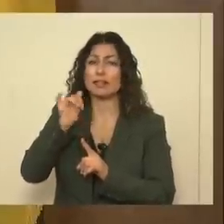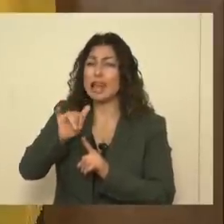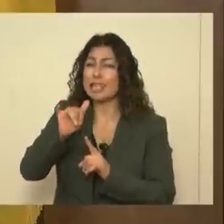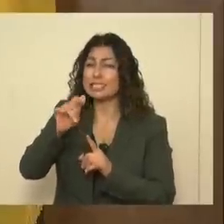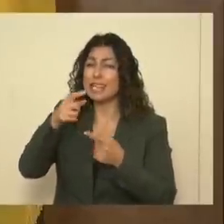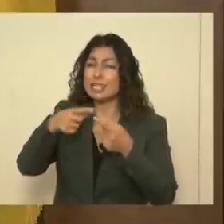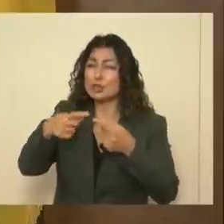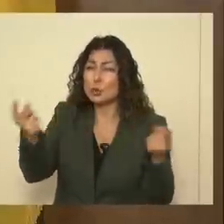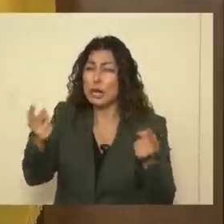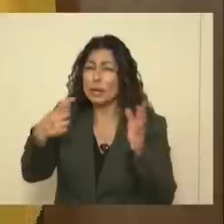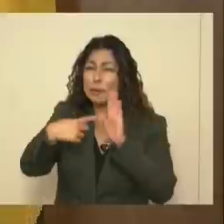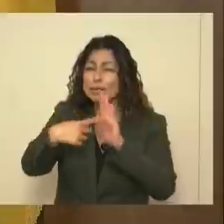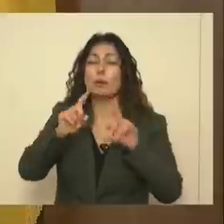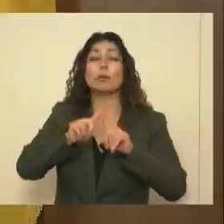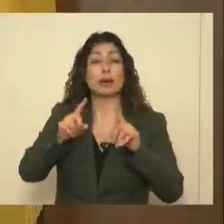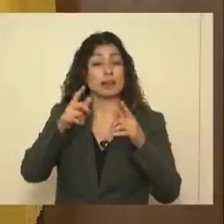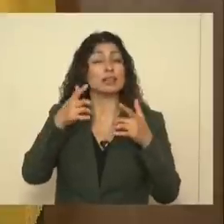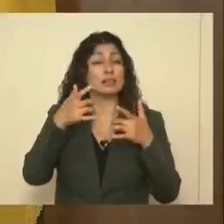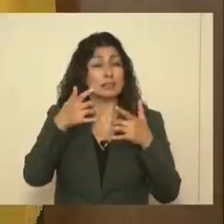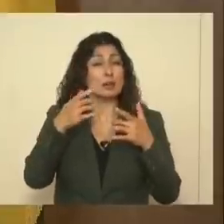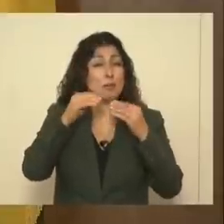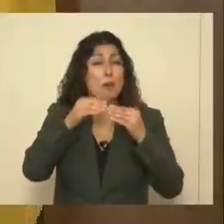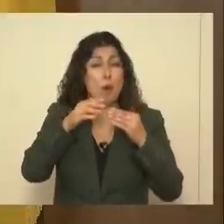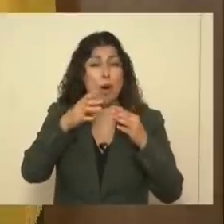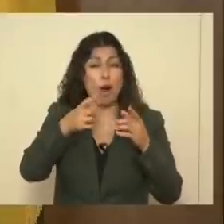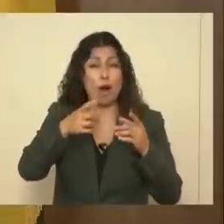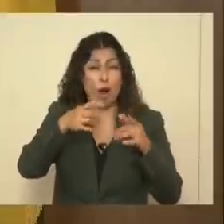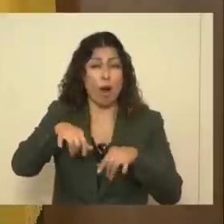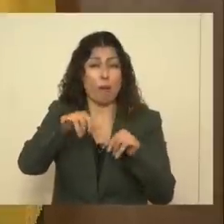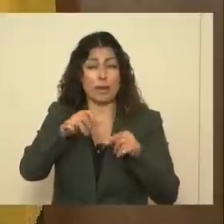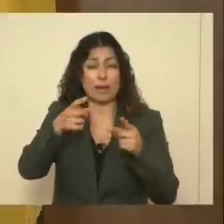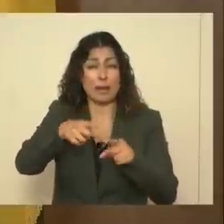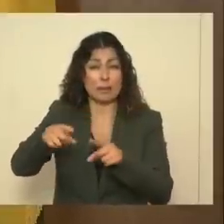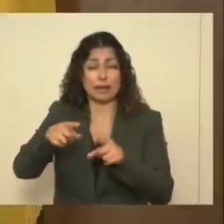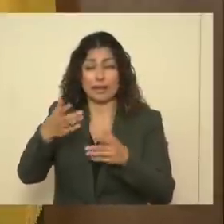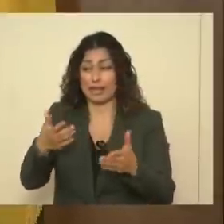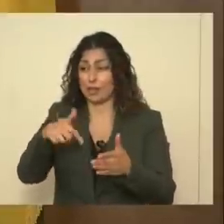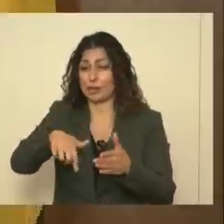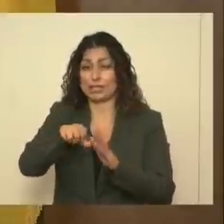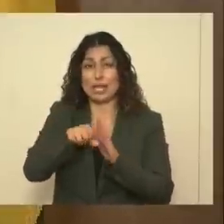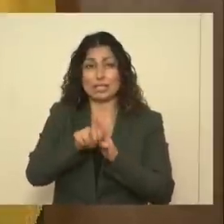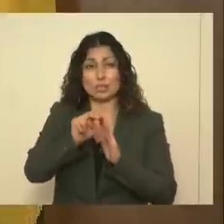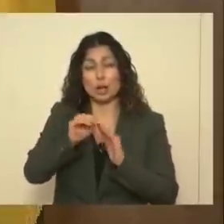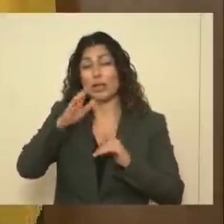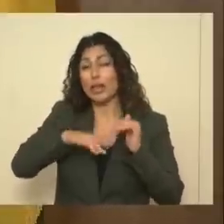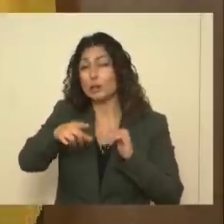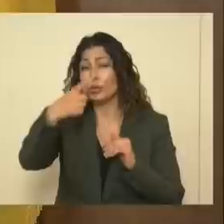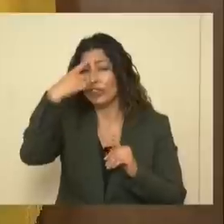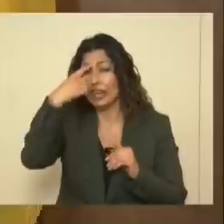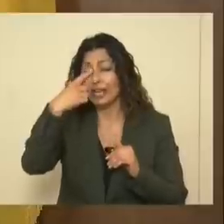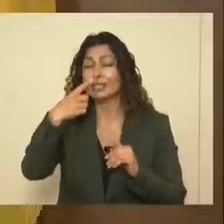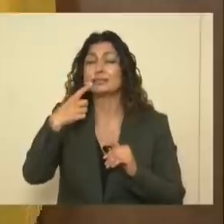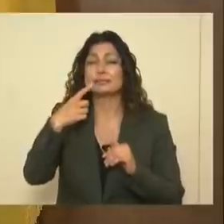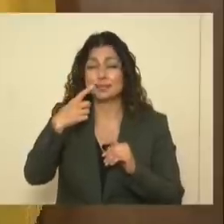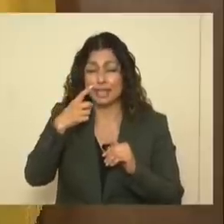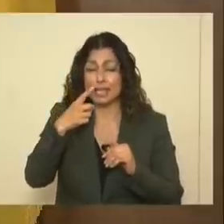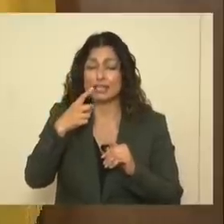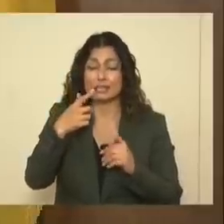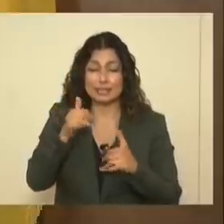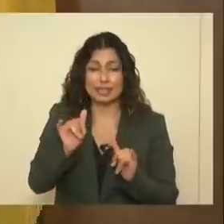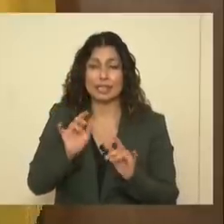are more common in occurrence in states like New Mexico New than you might think. It is imperative.